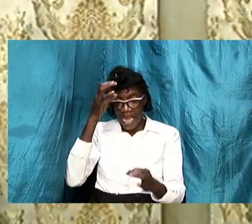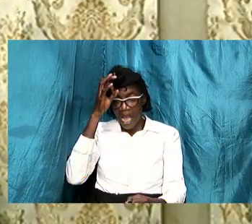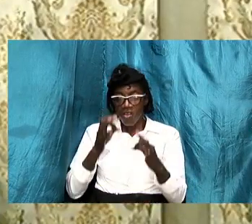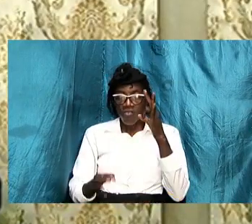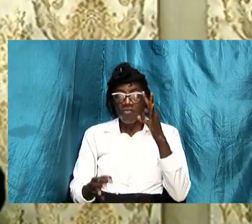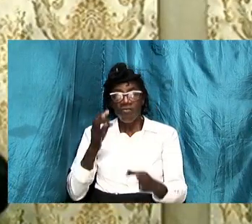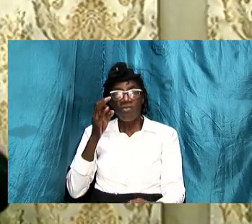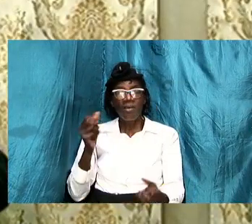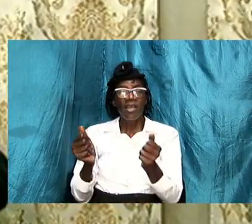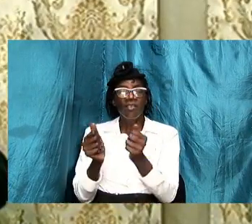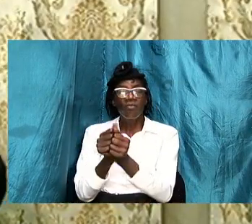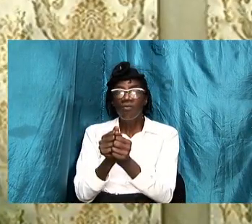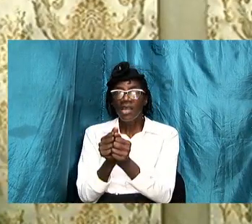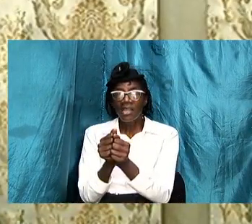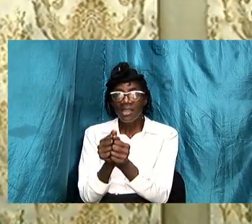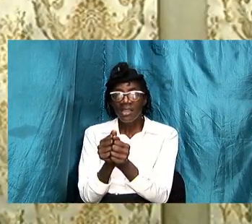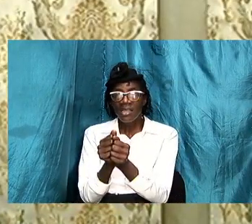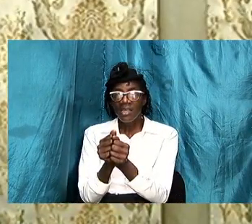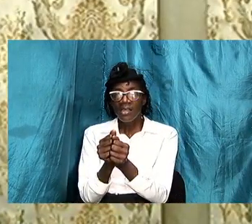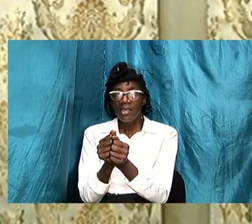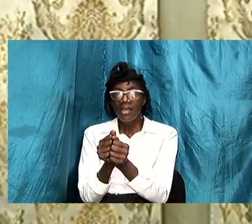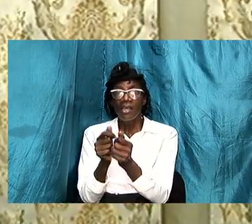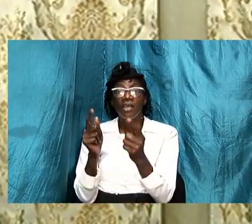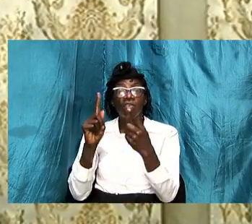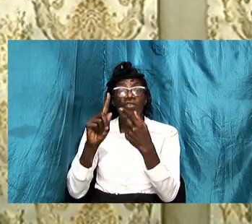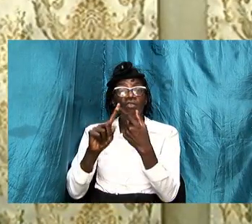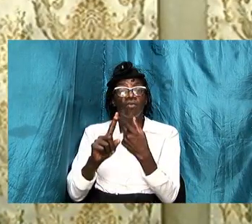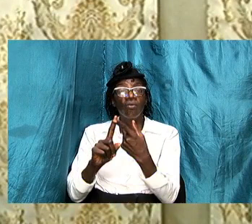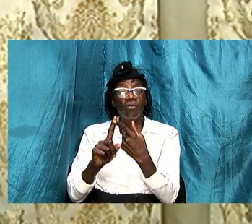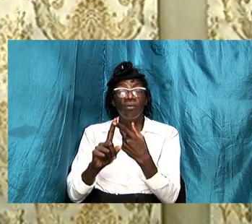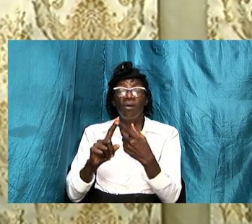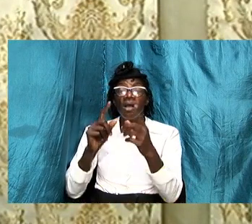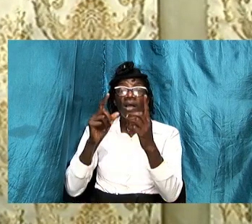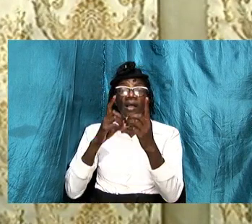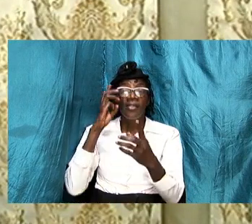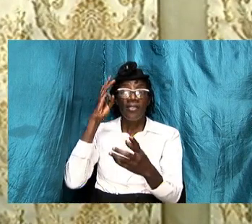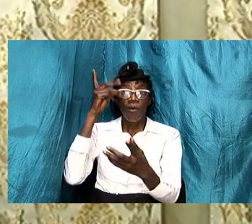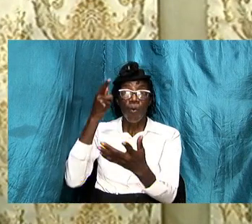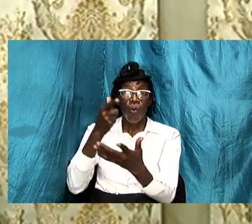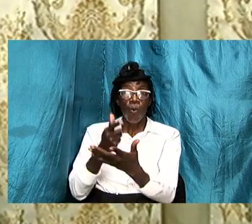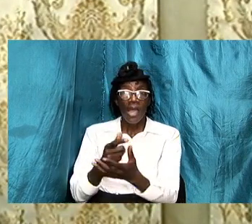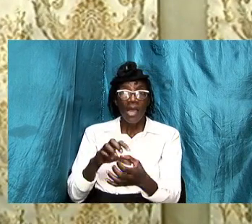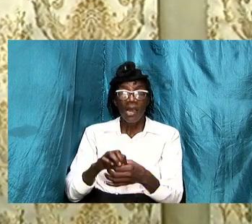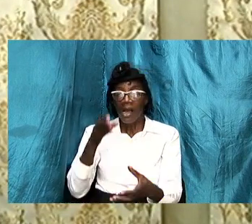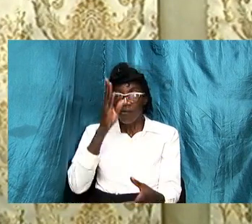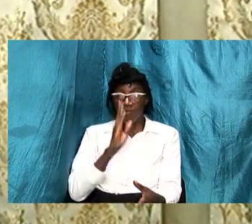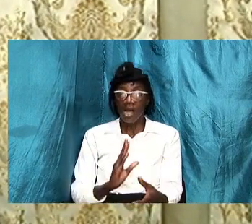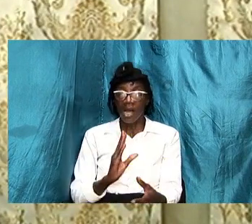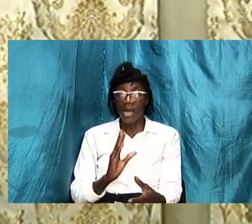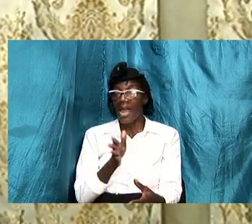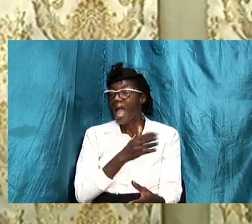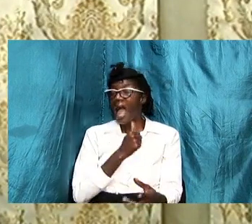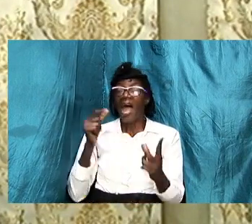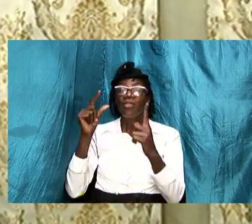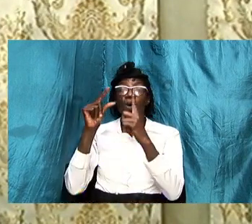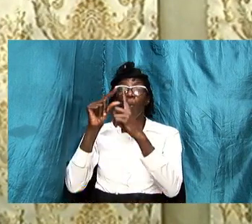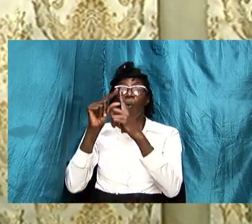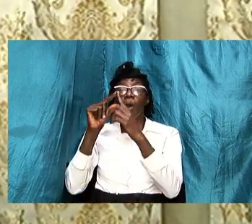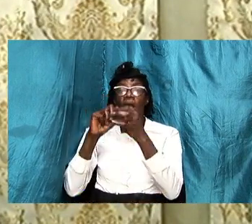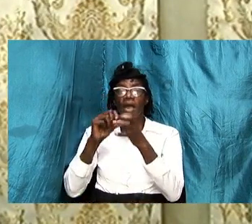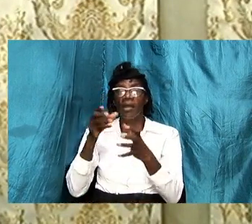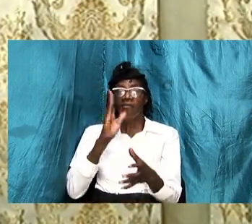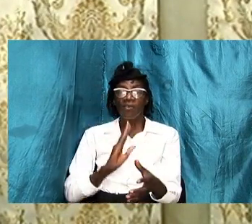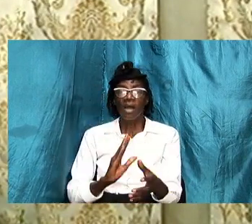are aligned to the will of god and the word of god